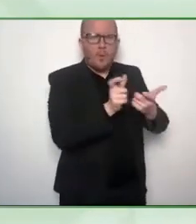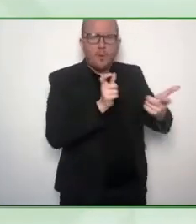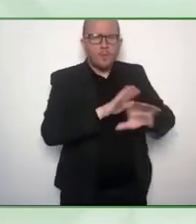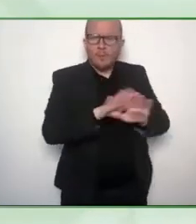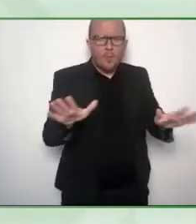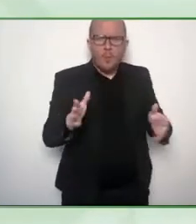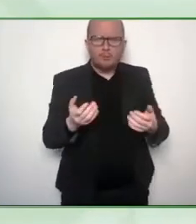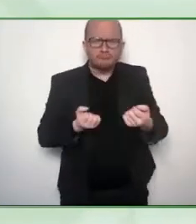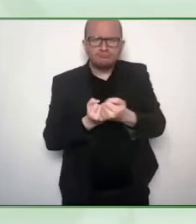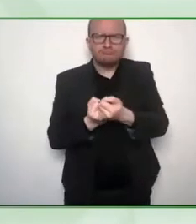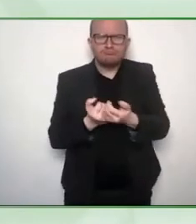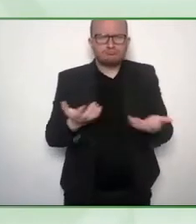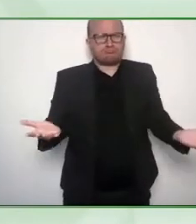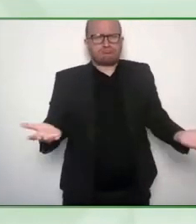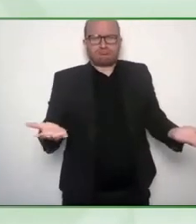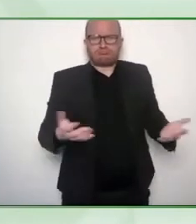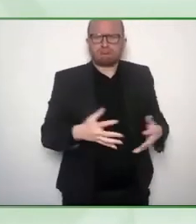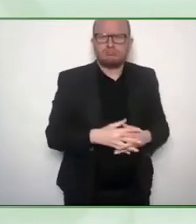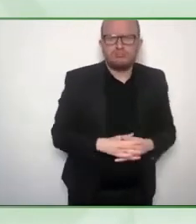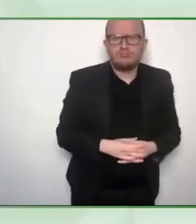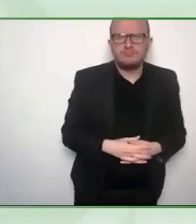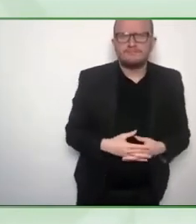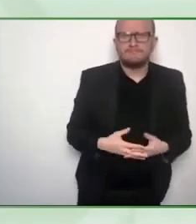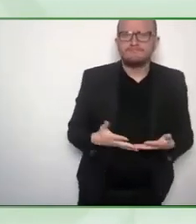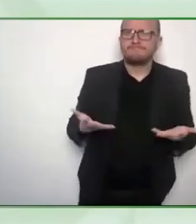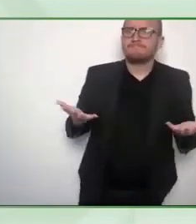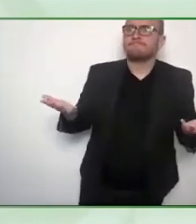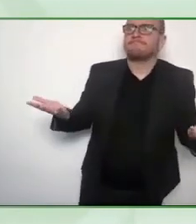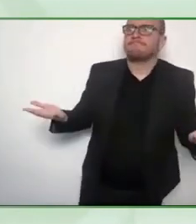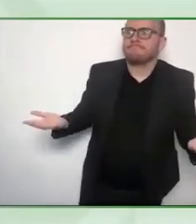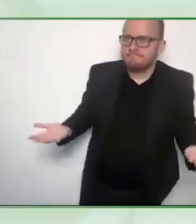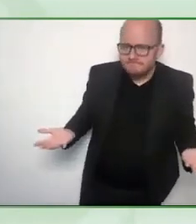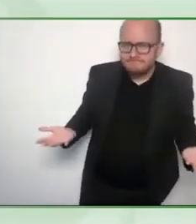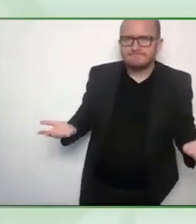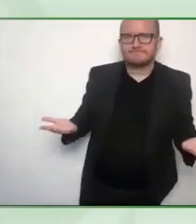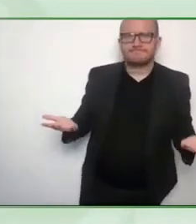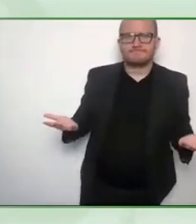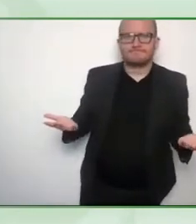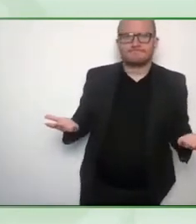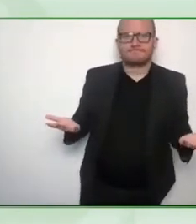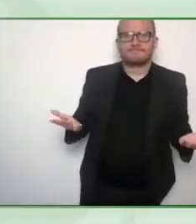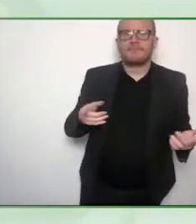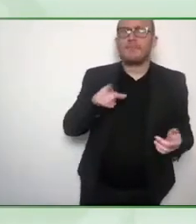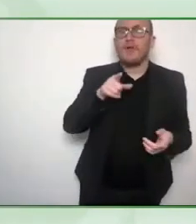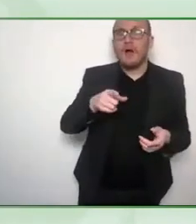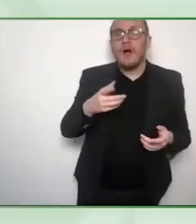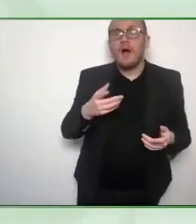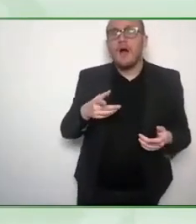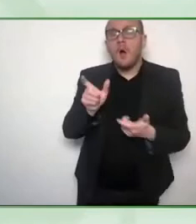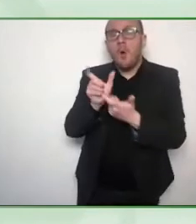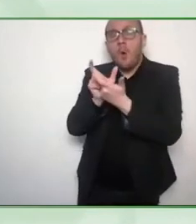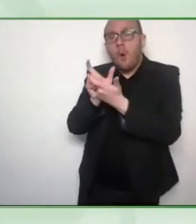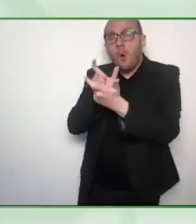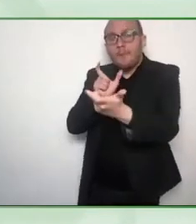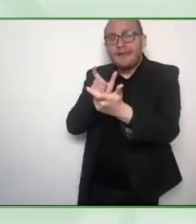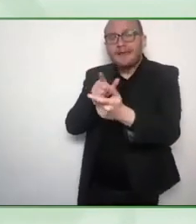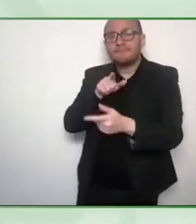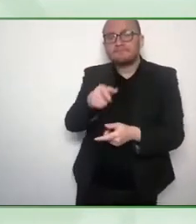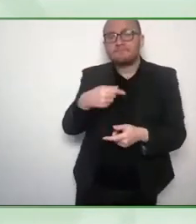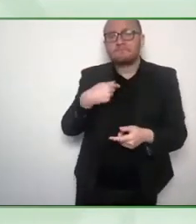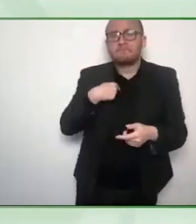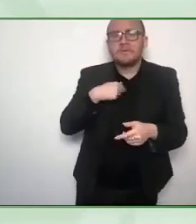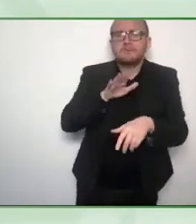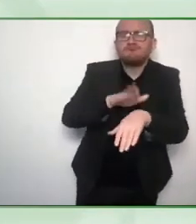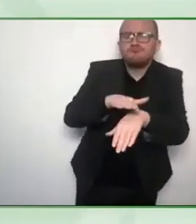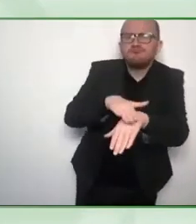a wheelchair user, especially for all the businesses that I have ever talked to. They are like, oh, we made a